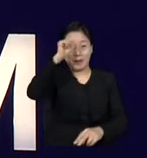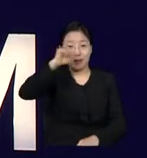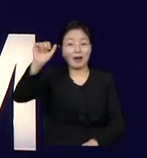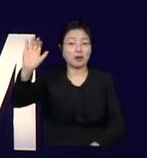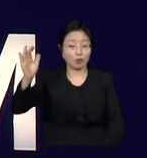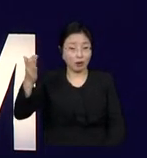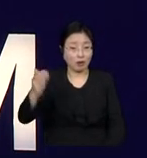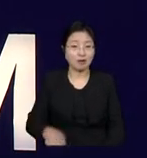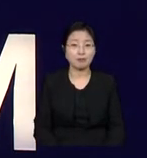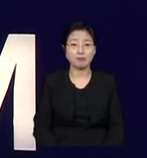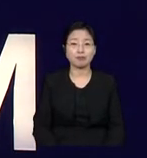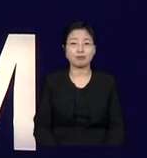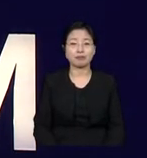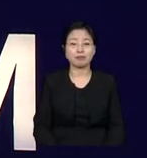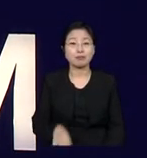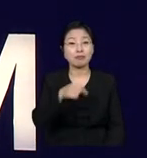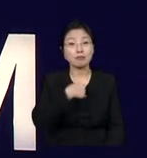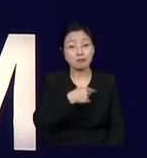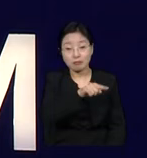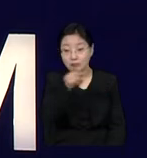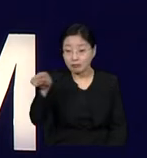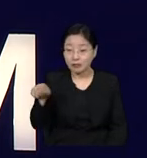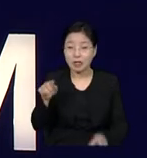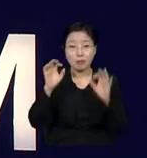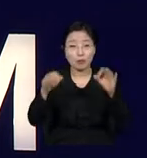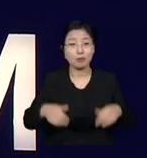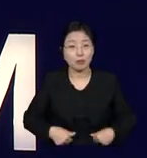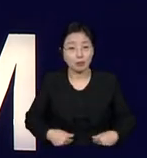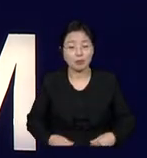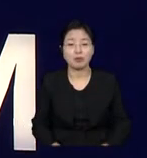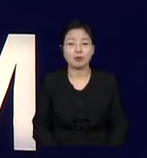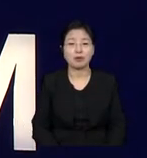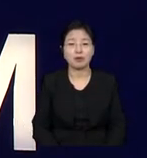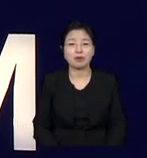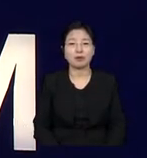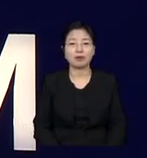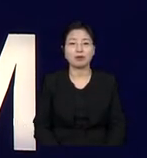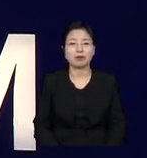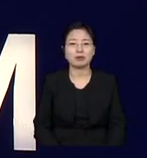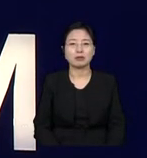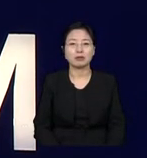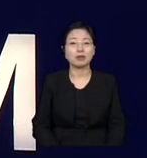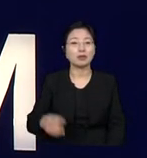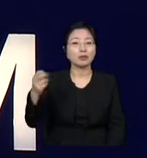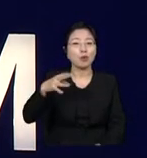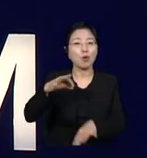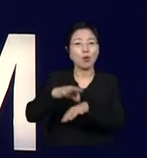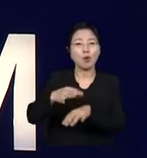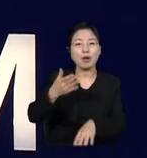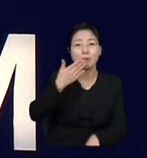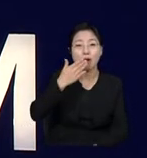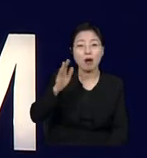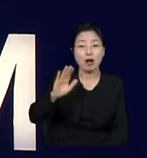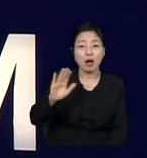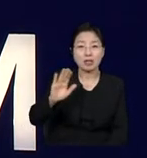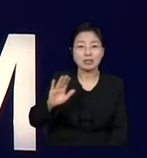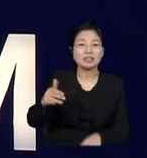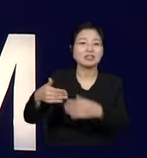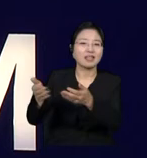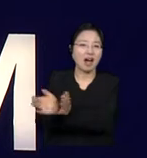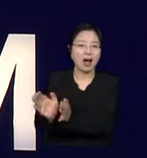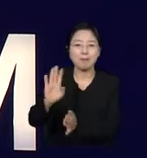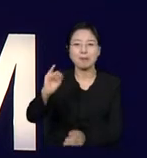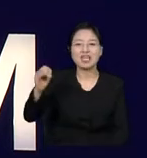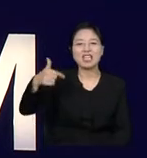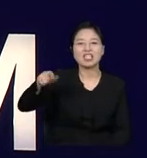groups. Even the vegan party almost got elected through a different construction. But it's more representative. Everybody can see themselves